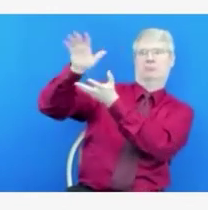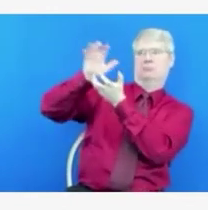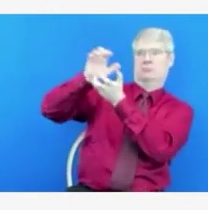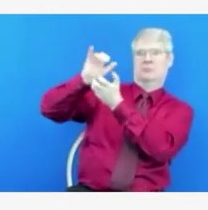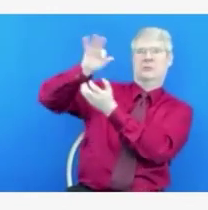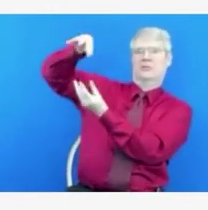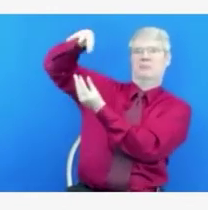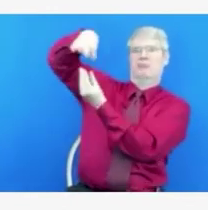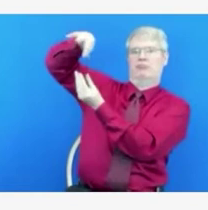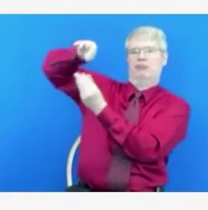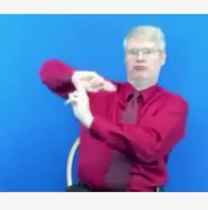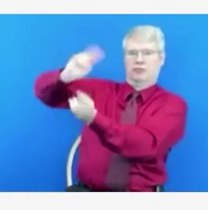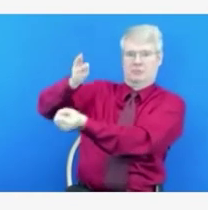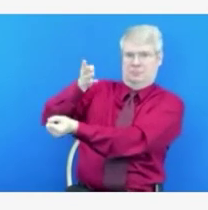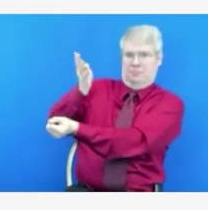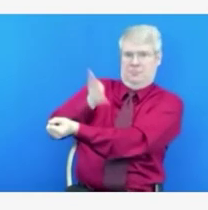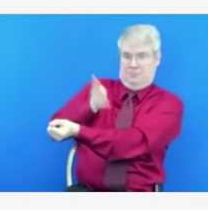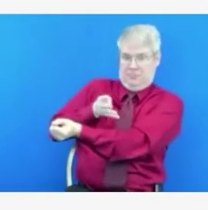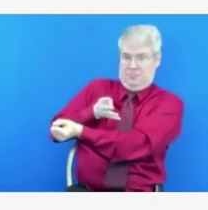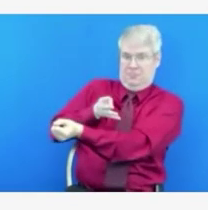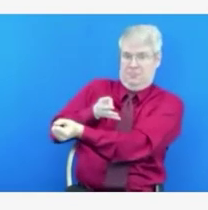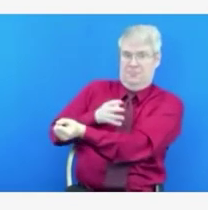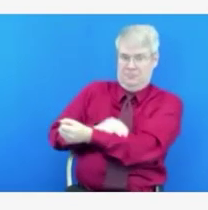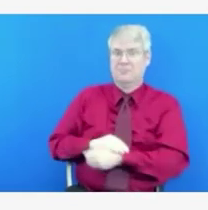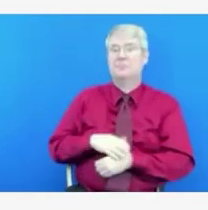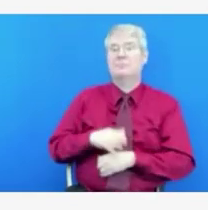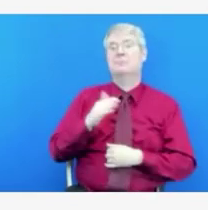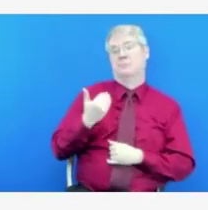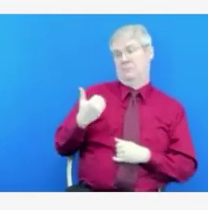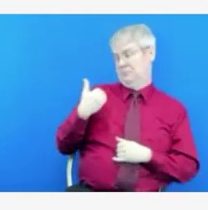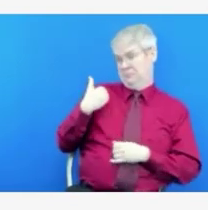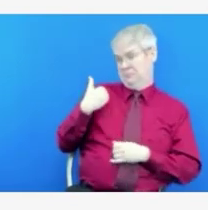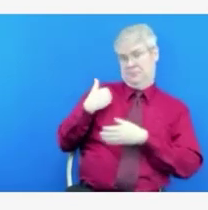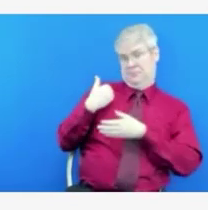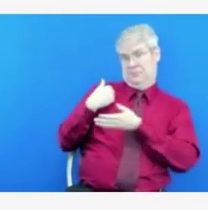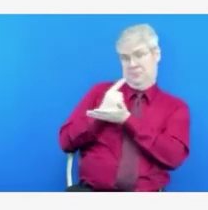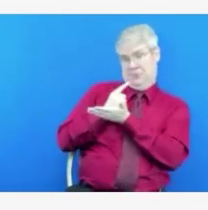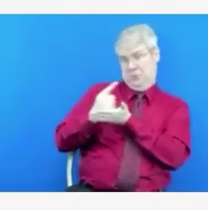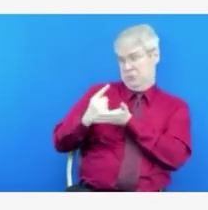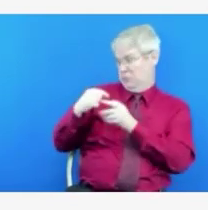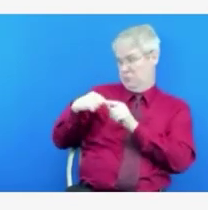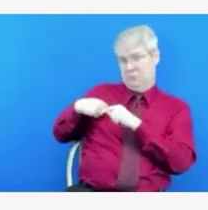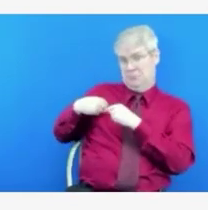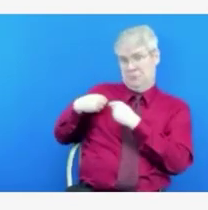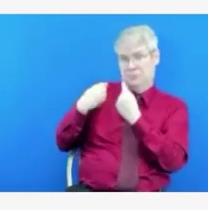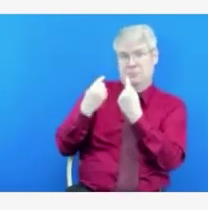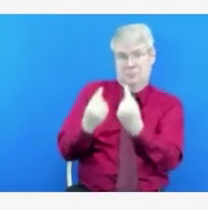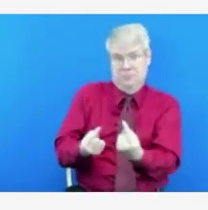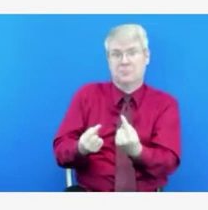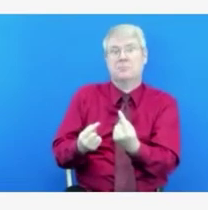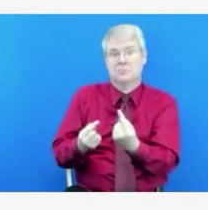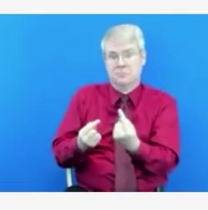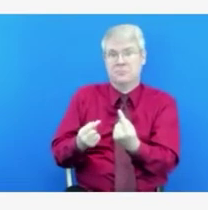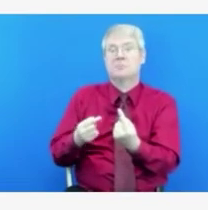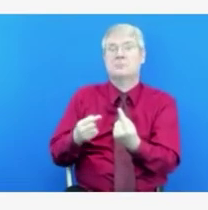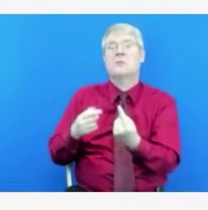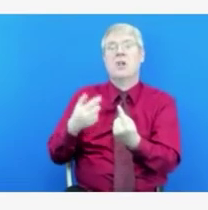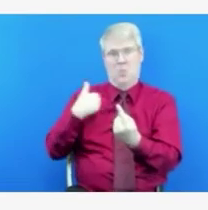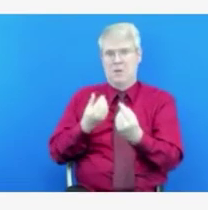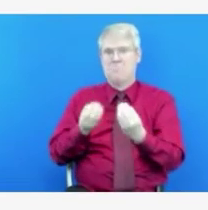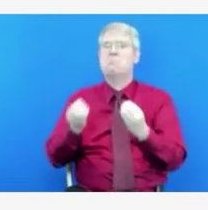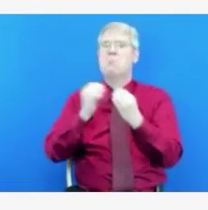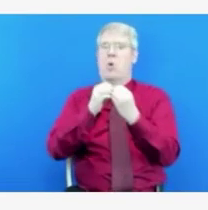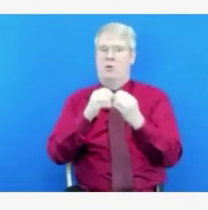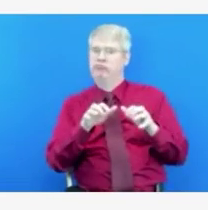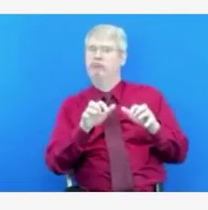in Eastern Idaho Mountain View Hospital has also provided over 200 treatment courses since last week. So